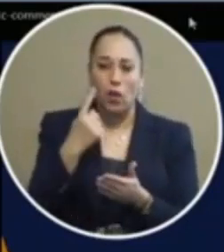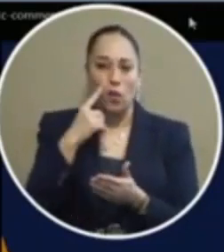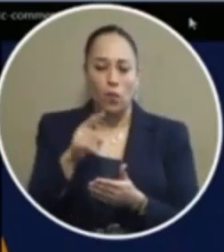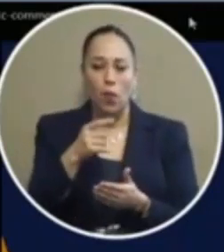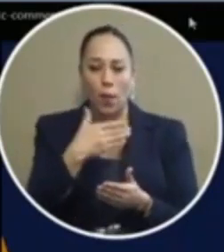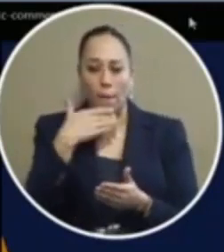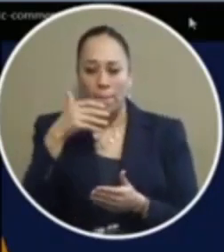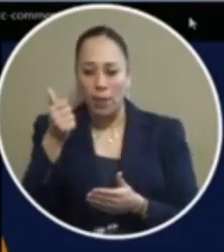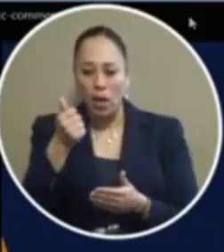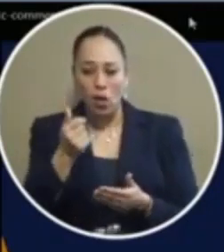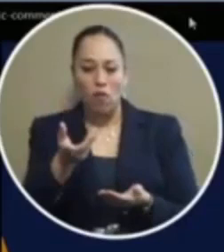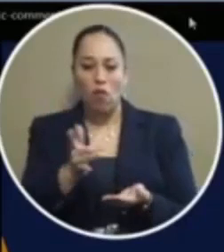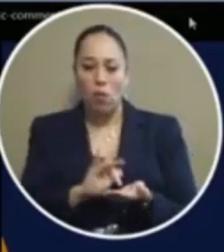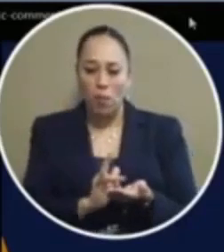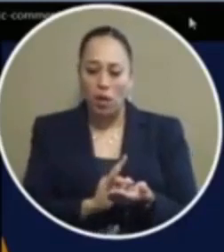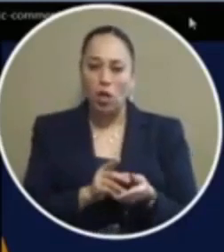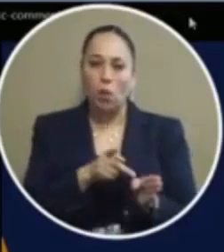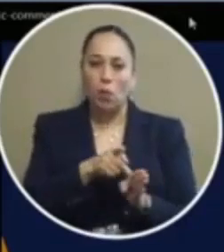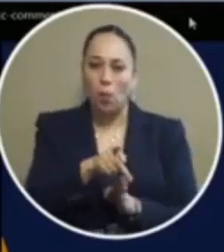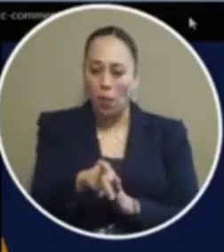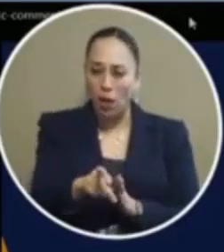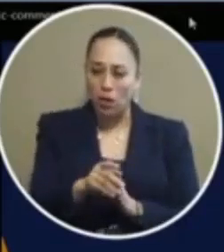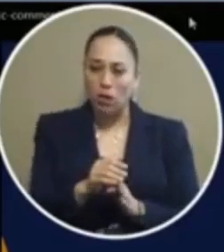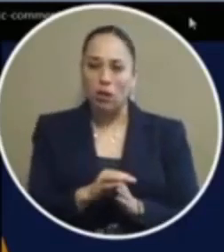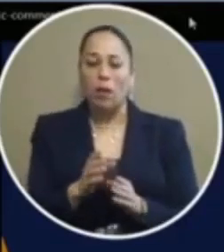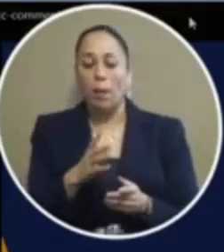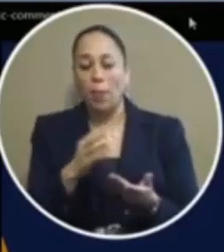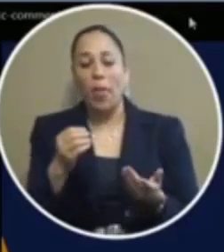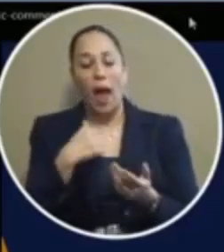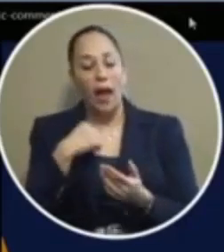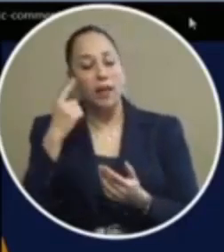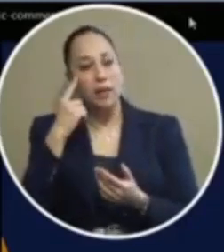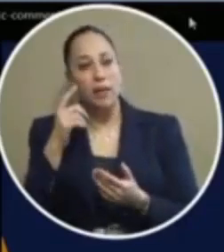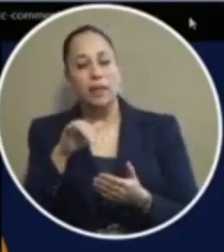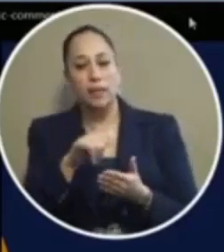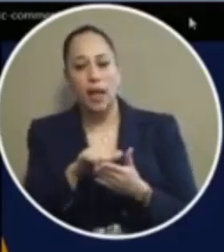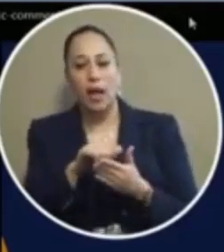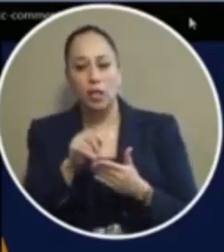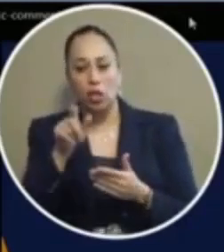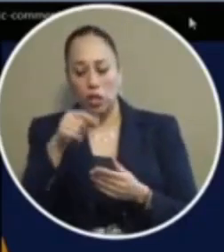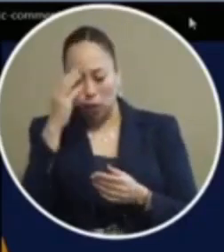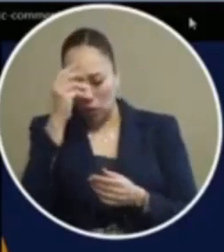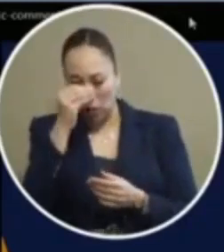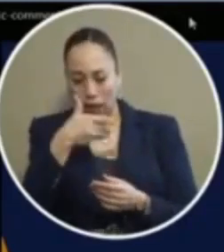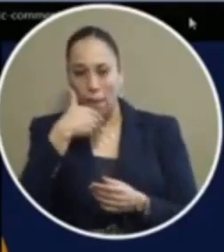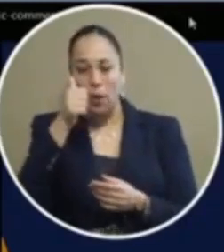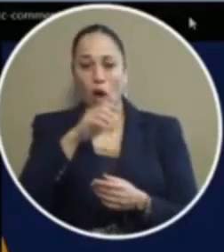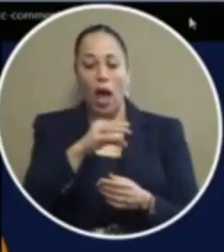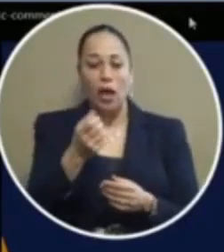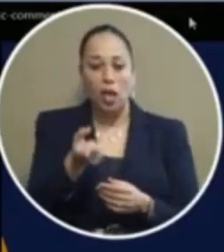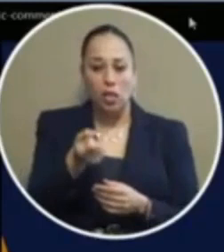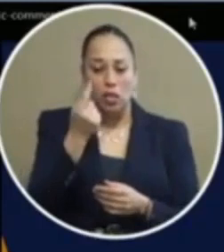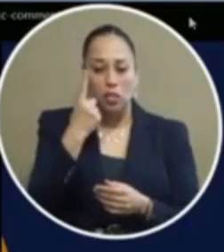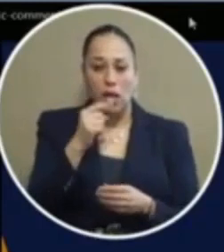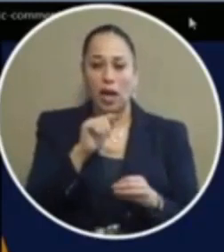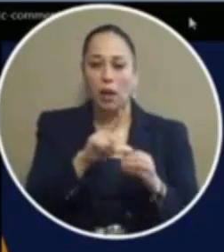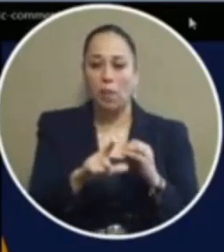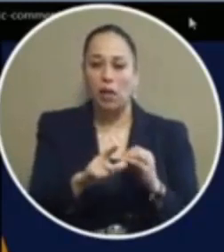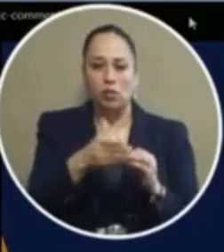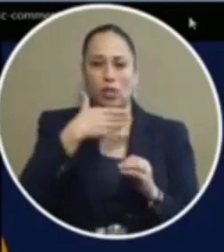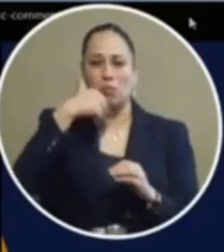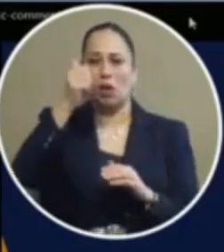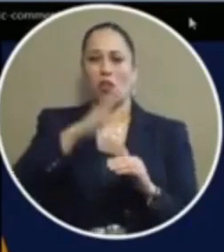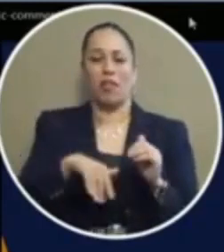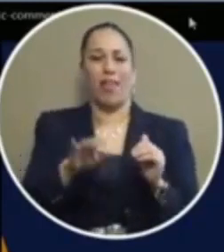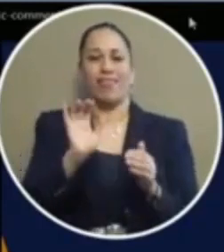for our medical professionals in the hospitals i think that that needs to be taken into consideration and understand that el paso is so much better